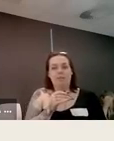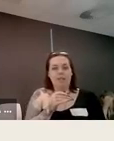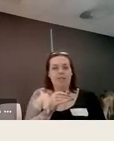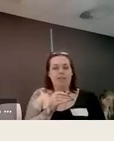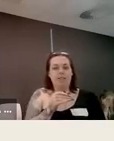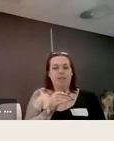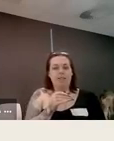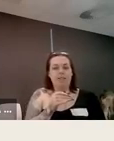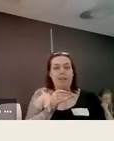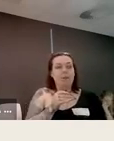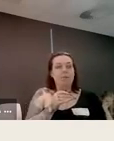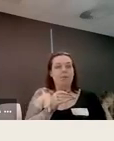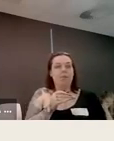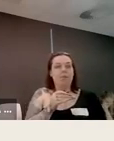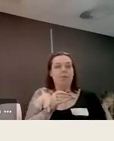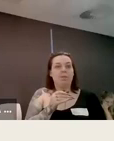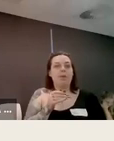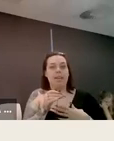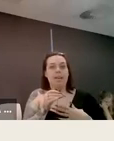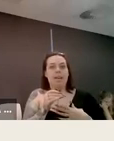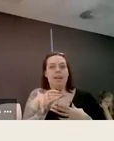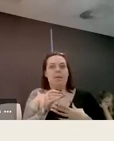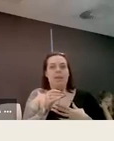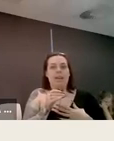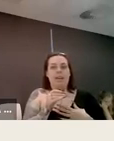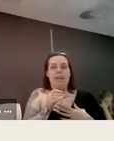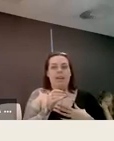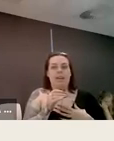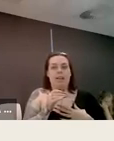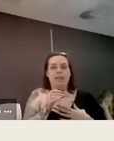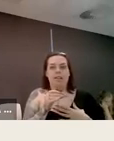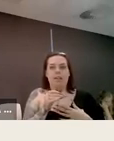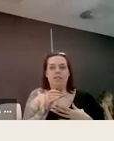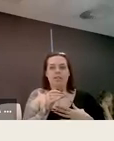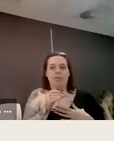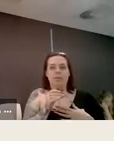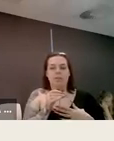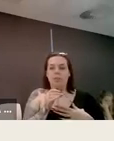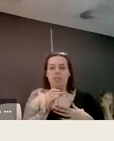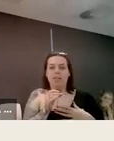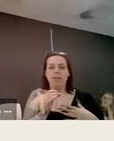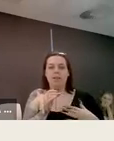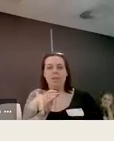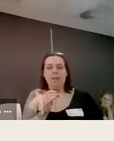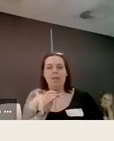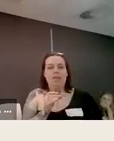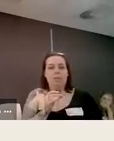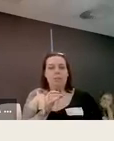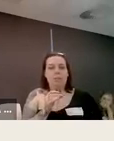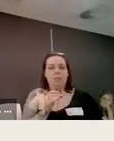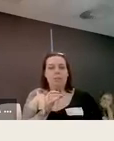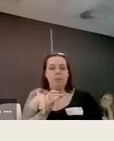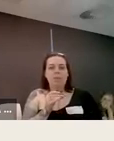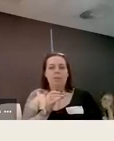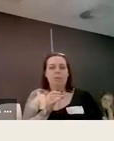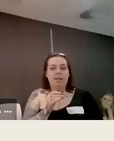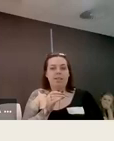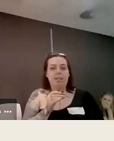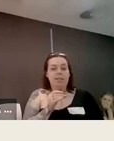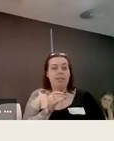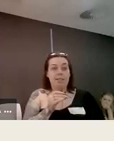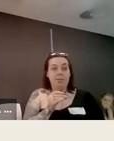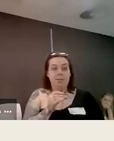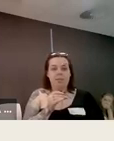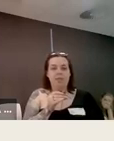representatives from the dsa on the steering groups we had me and we had another student called jessica and the implementation